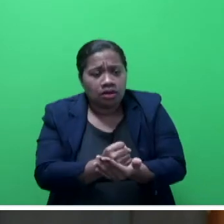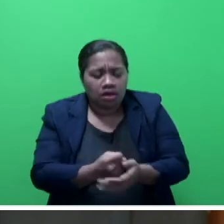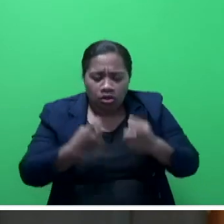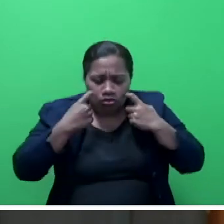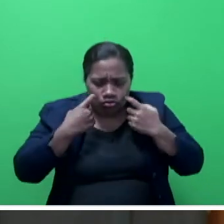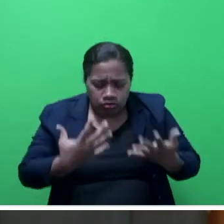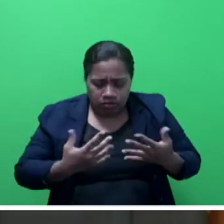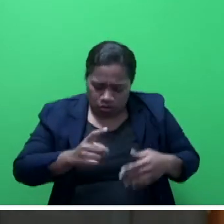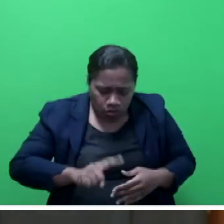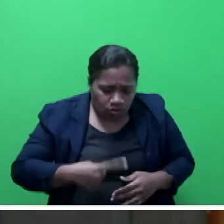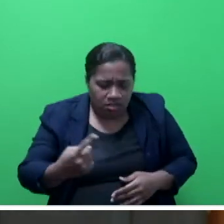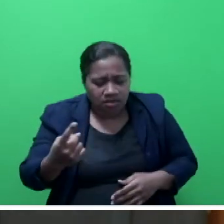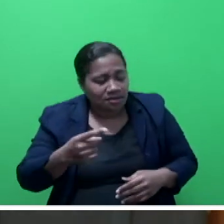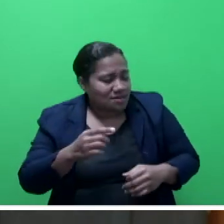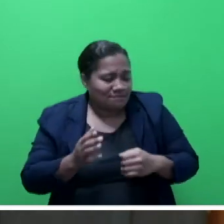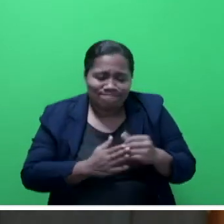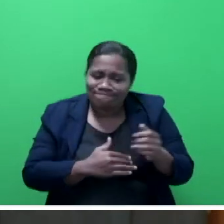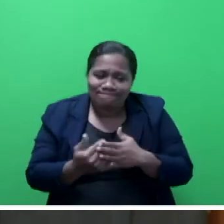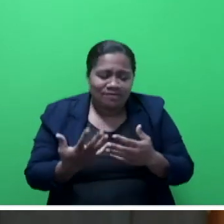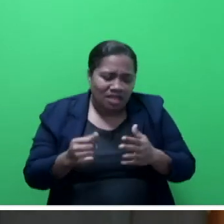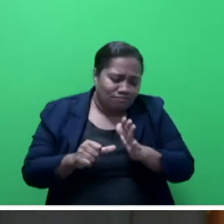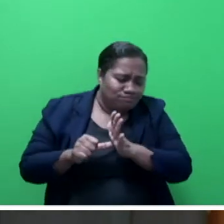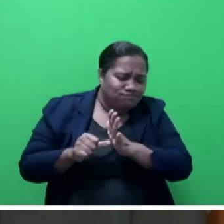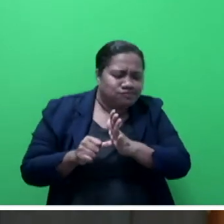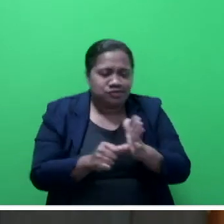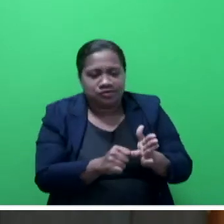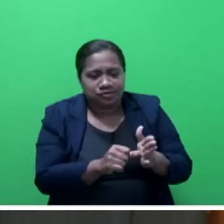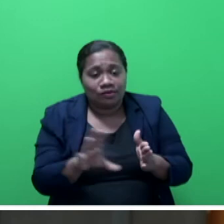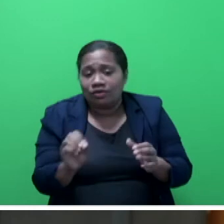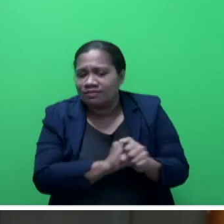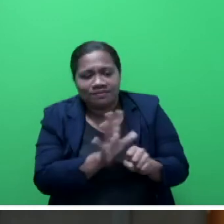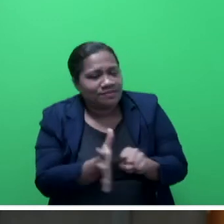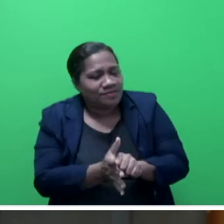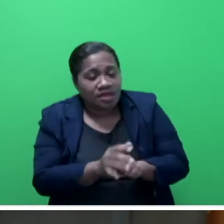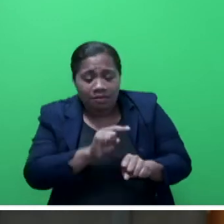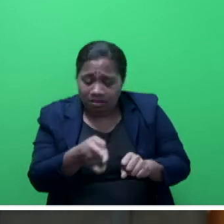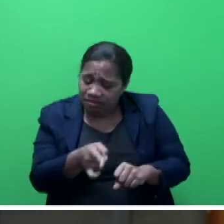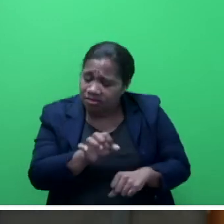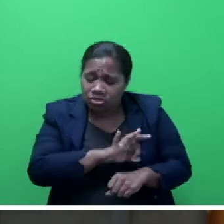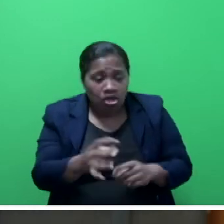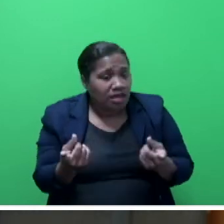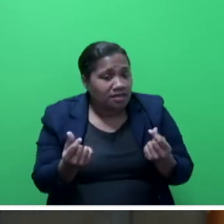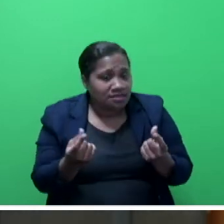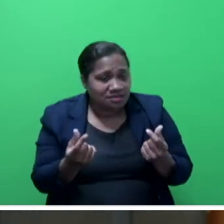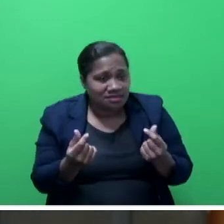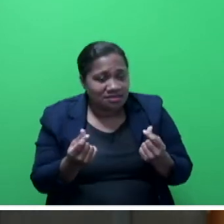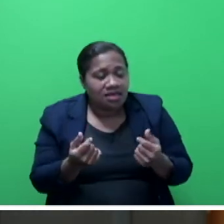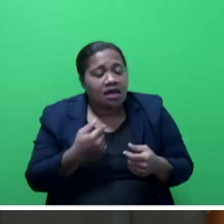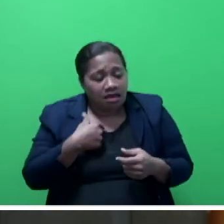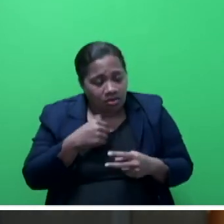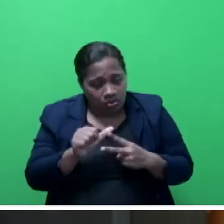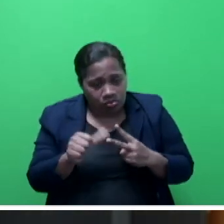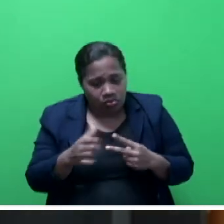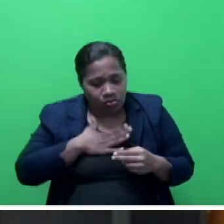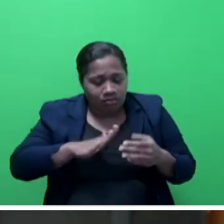on, despite the difficulties imposed by COVID-19. This has not been easy, Mr Speaker Say, and I also warmly